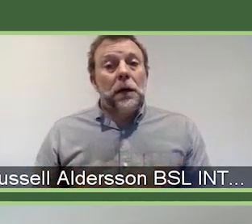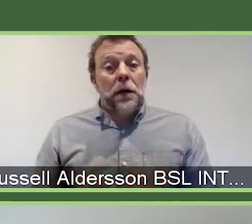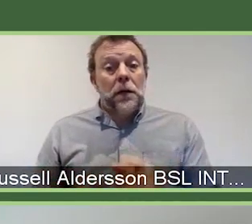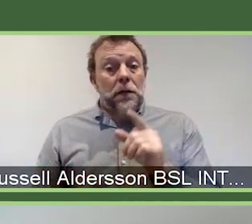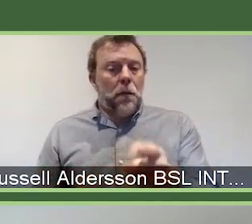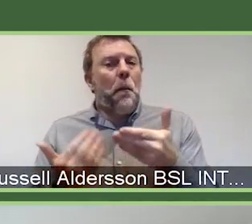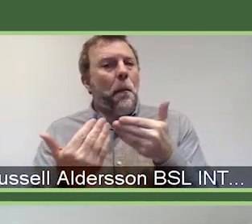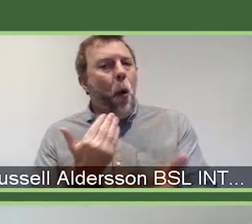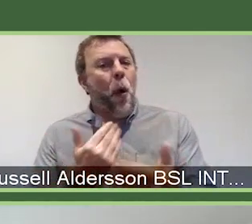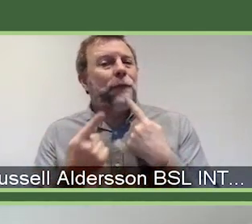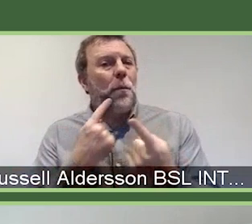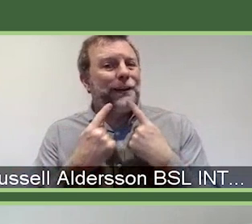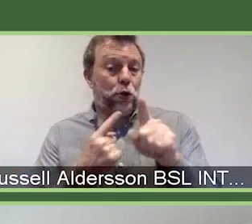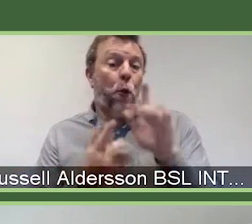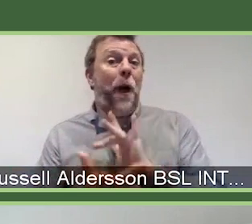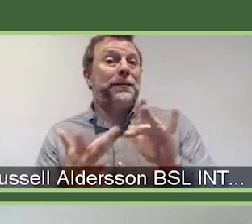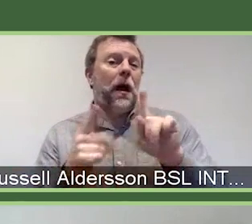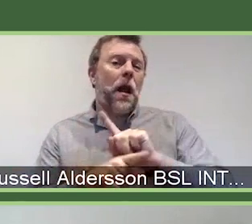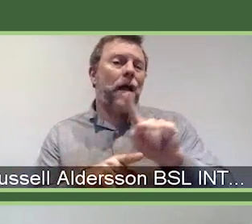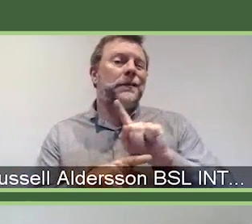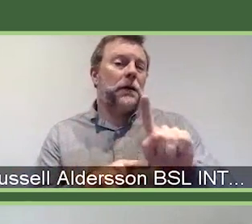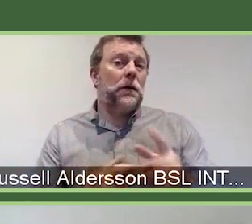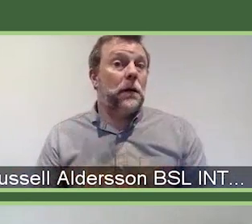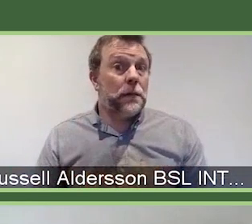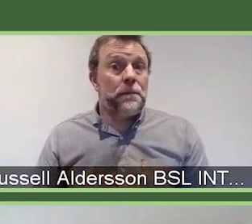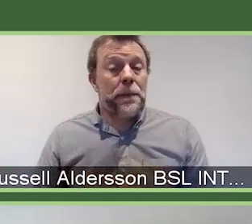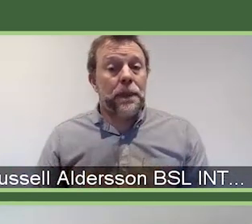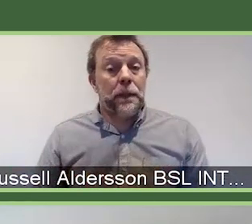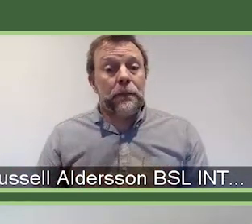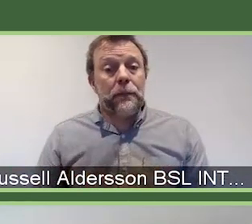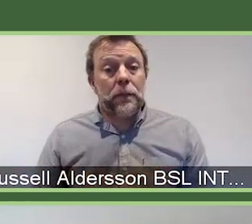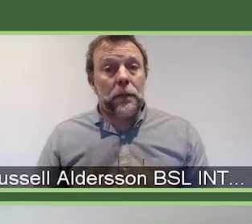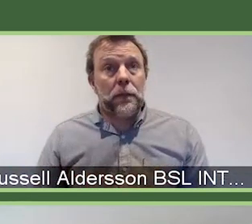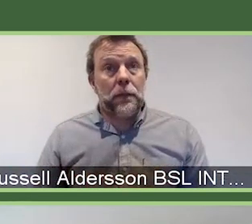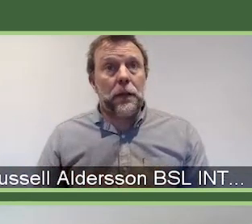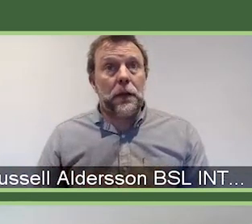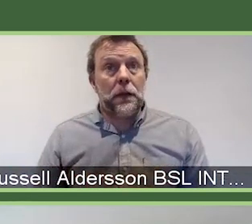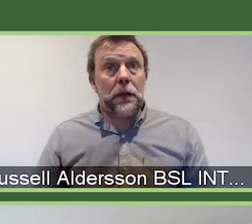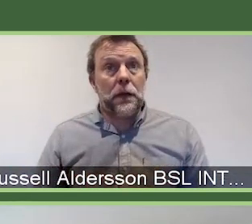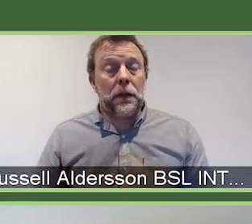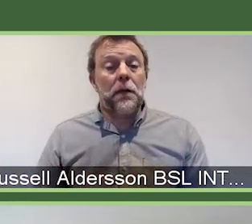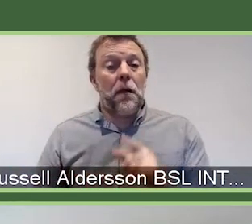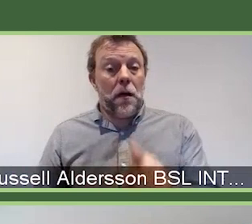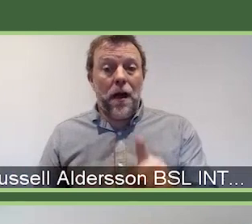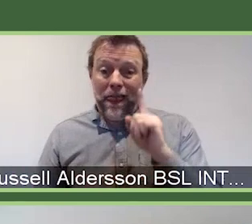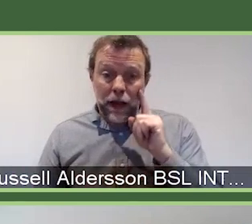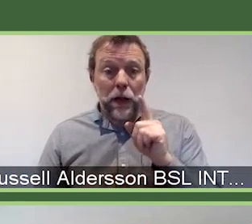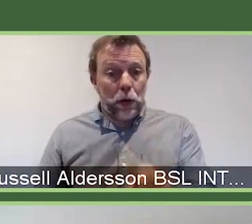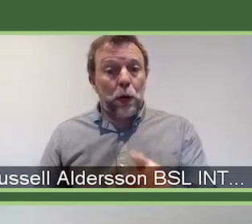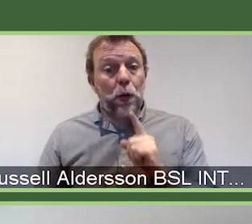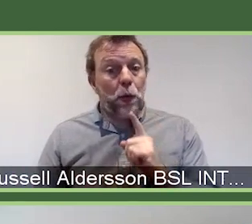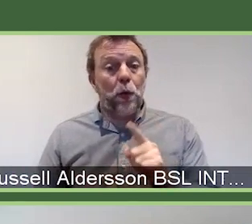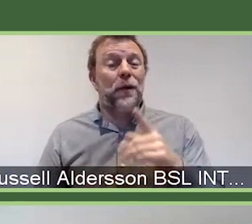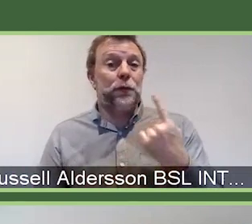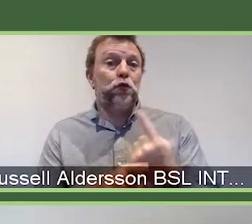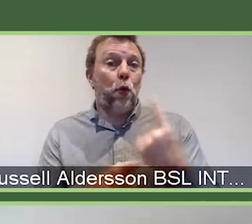information on the website as time goes on. And, you know, there will be instances where I think you will need to talk to